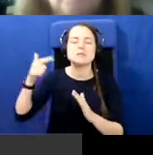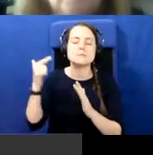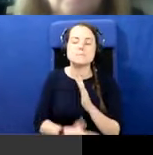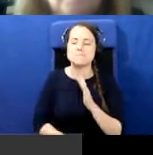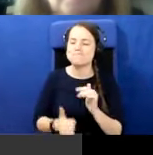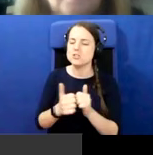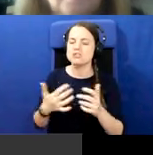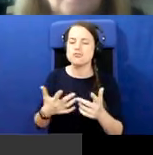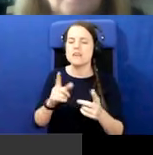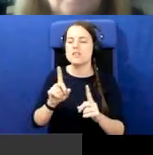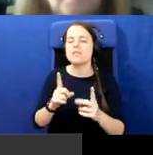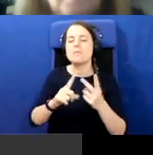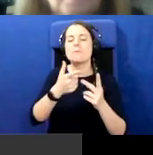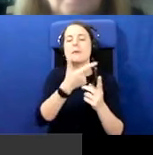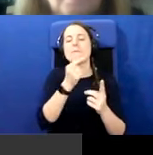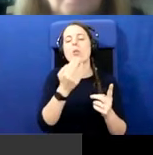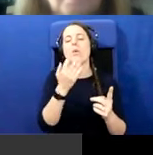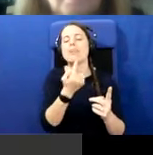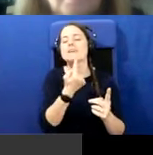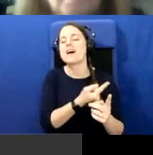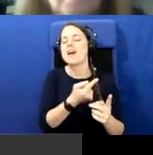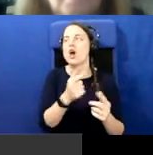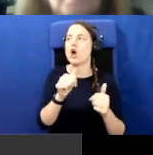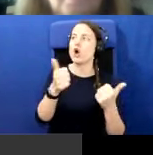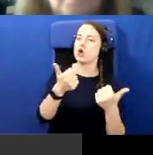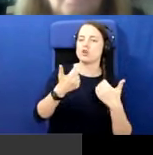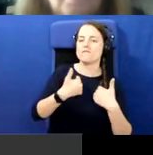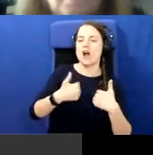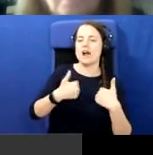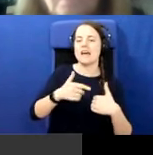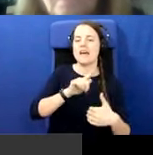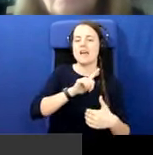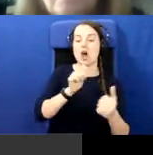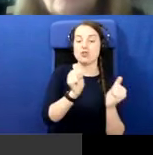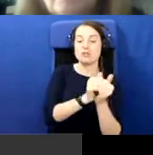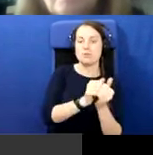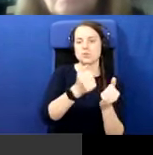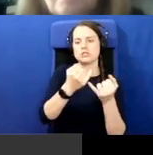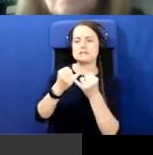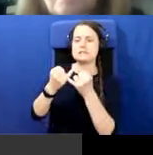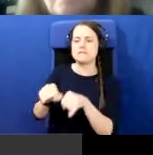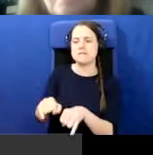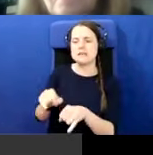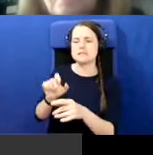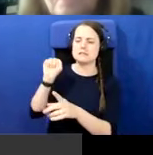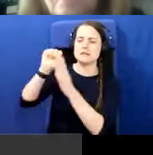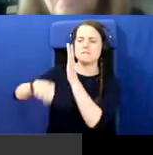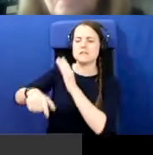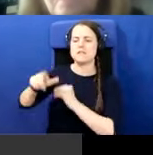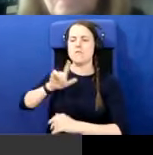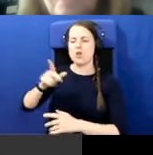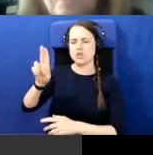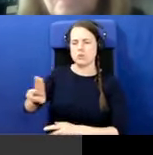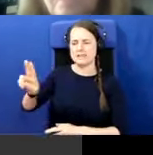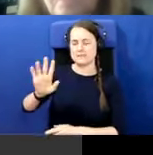uh, the Good Friday Agreement, um, was a defeat for Unionism. I mean, they got control over their own destiny by being involved